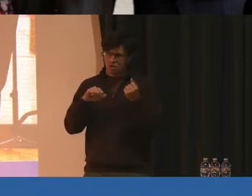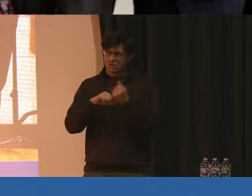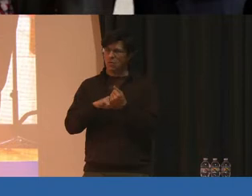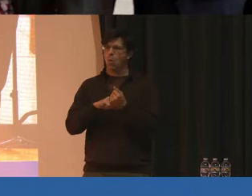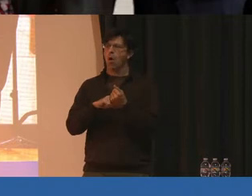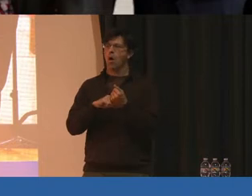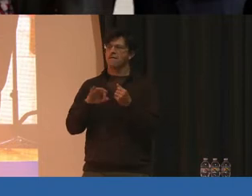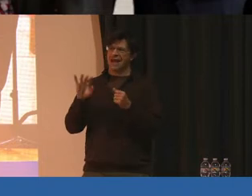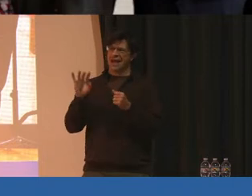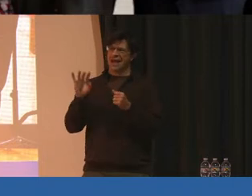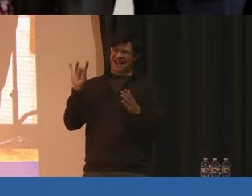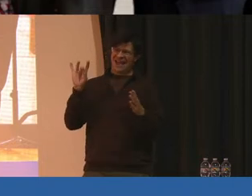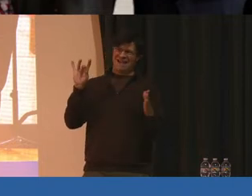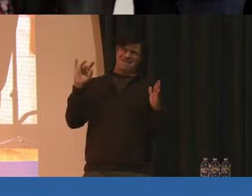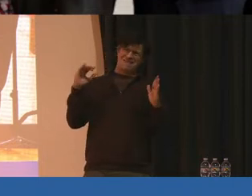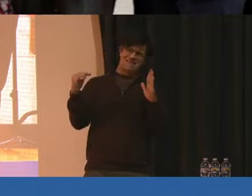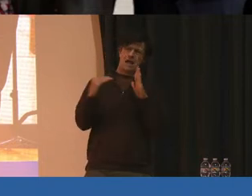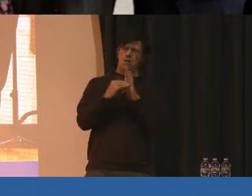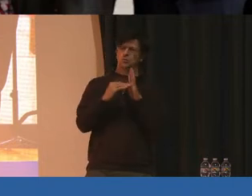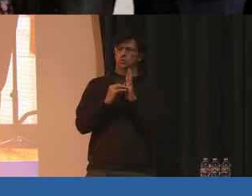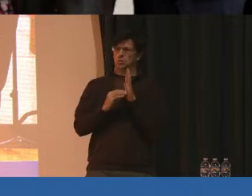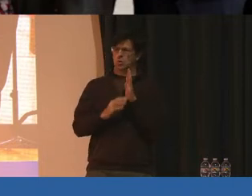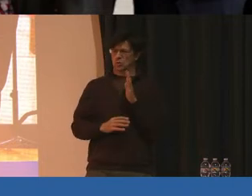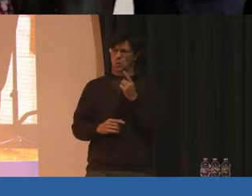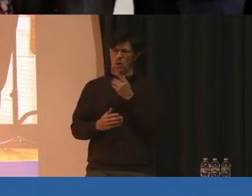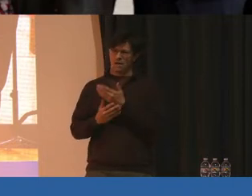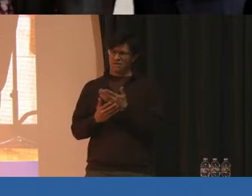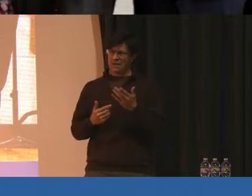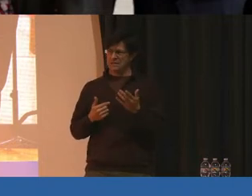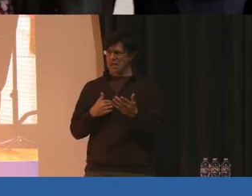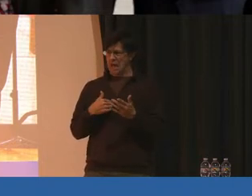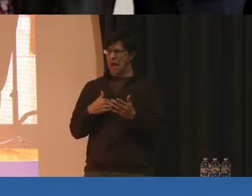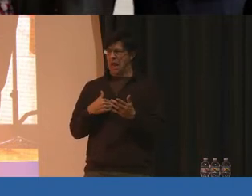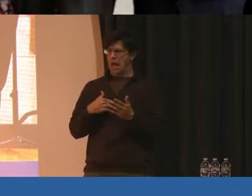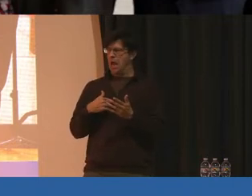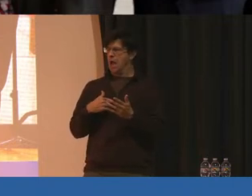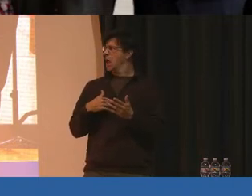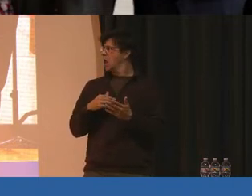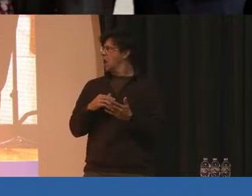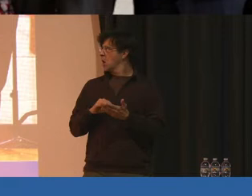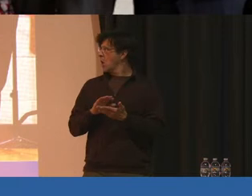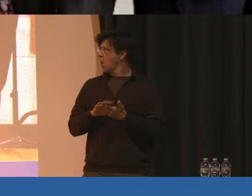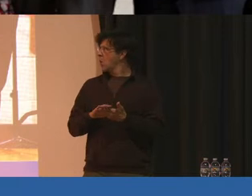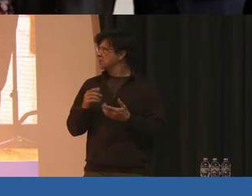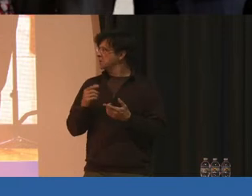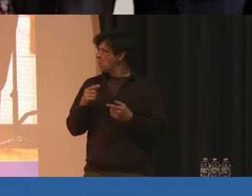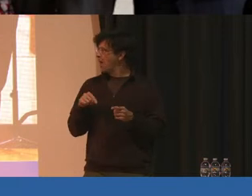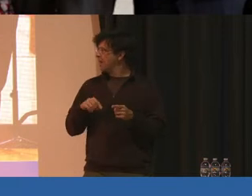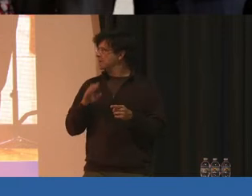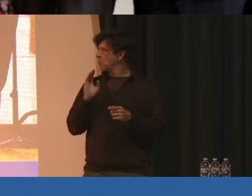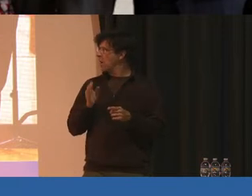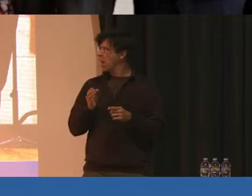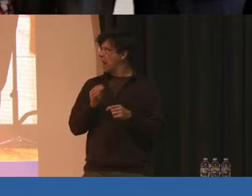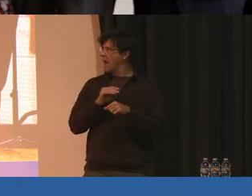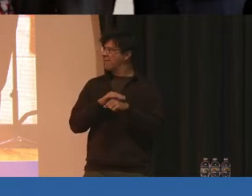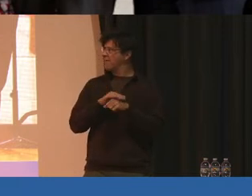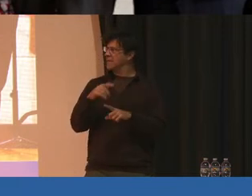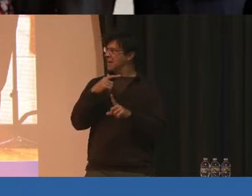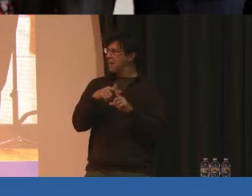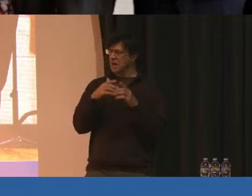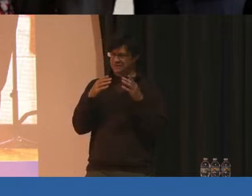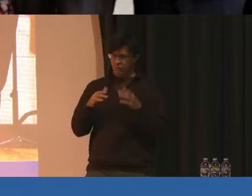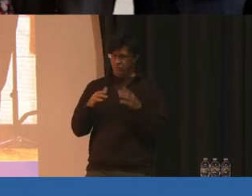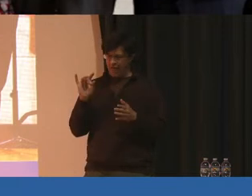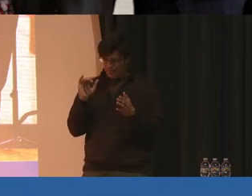,000 students. Now, one of the things that I know is that while this will affect in a positive way 8